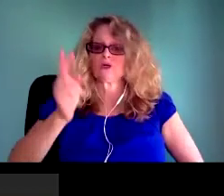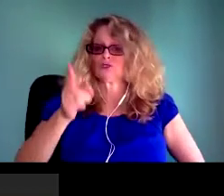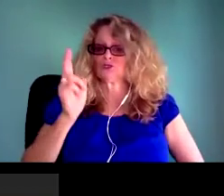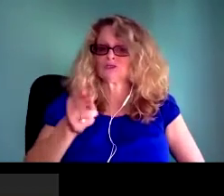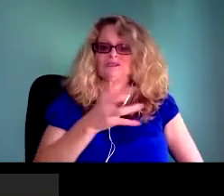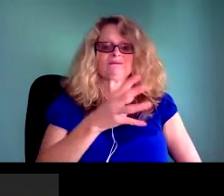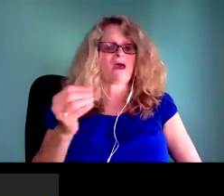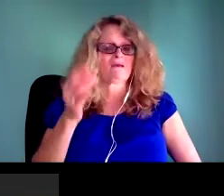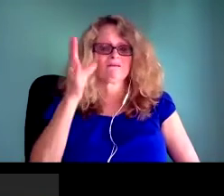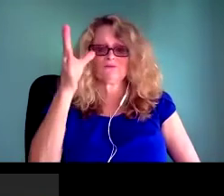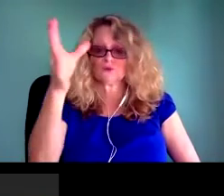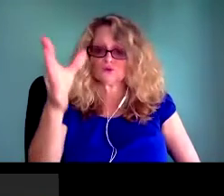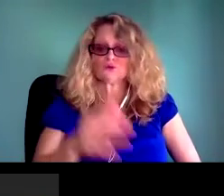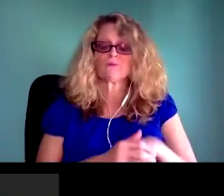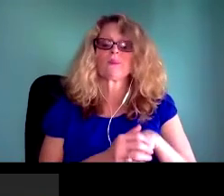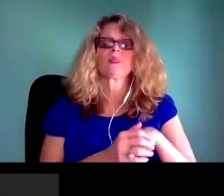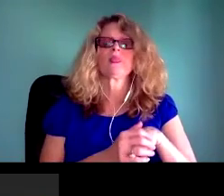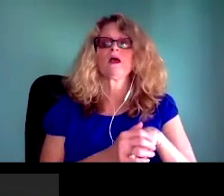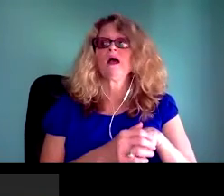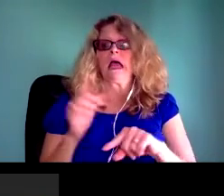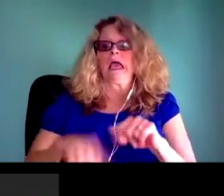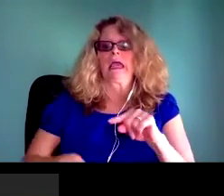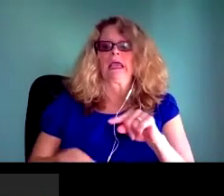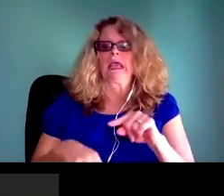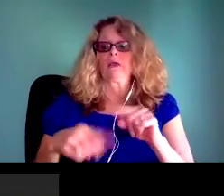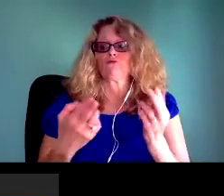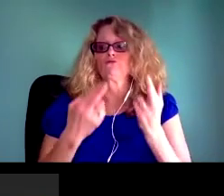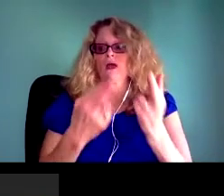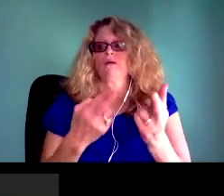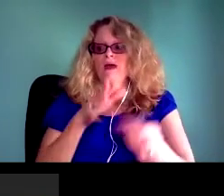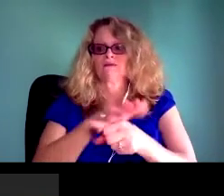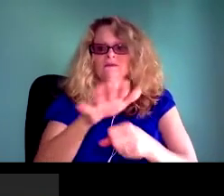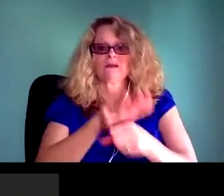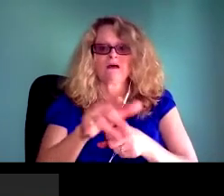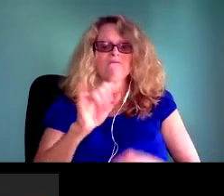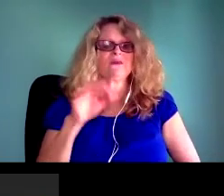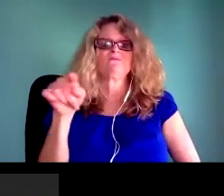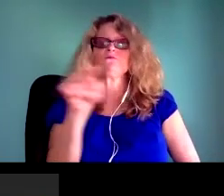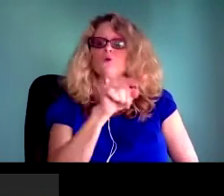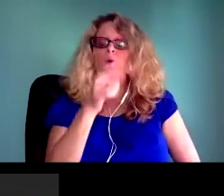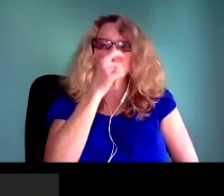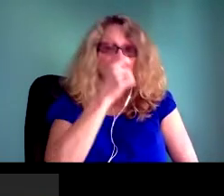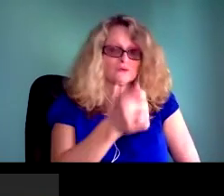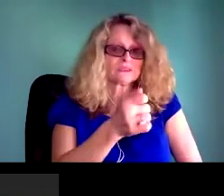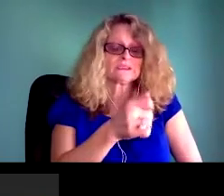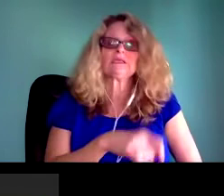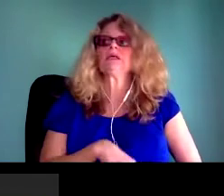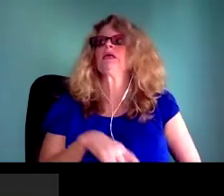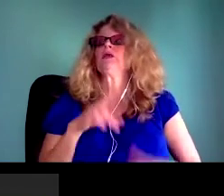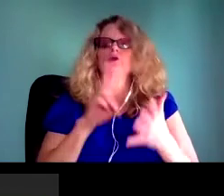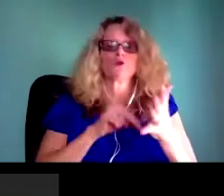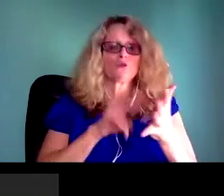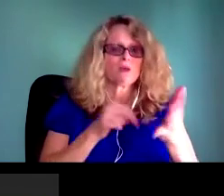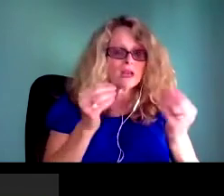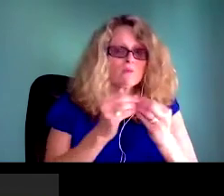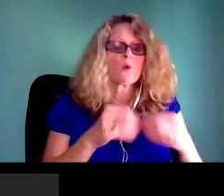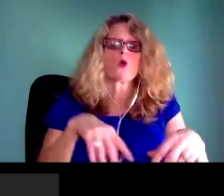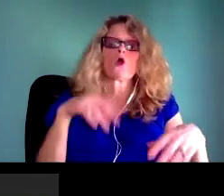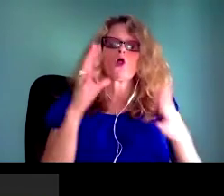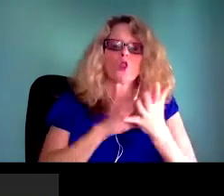since kind of the early years of the Internet and all the way through to the kind of contemporary and future casting. And so